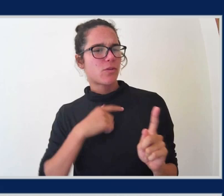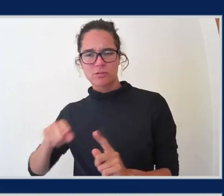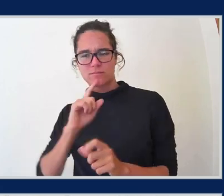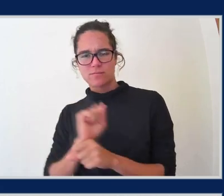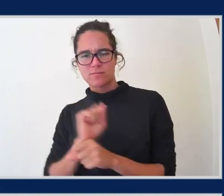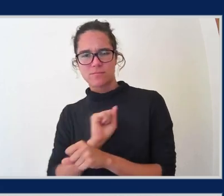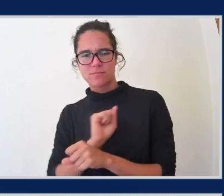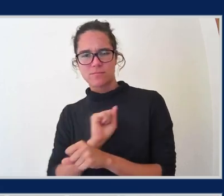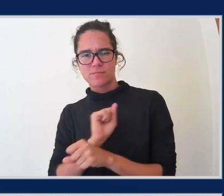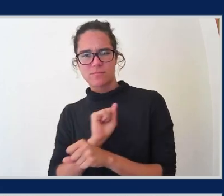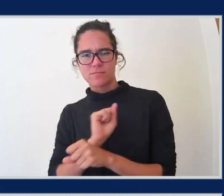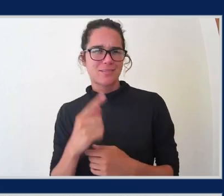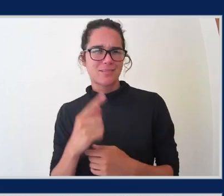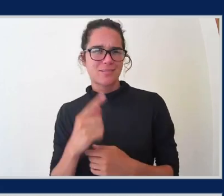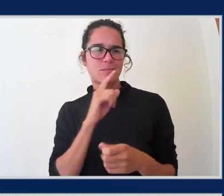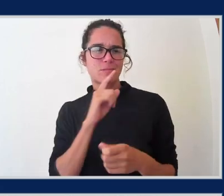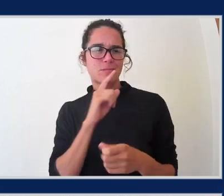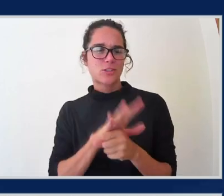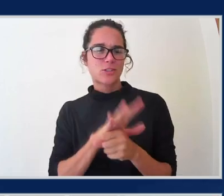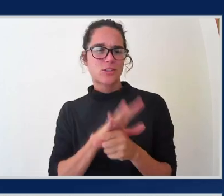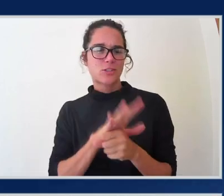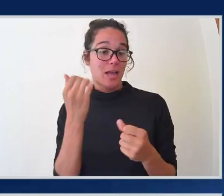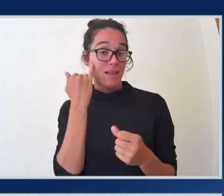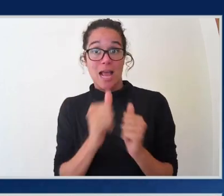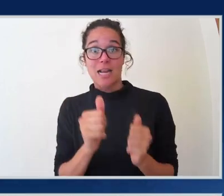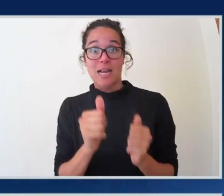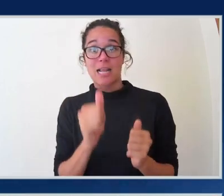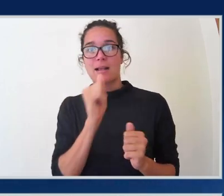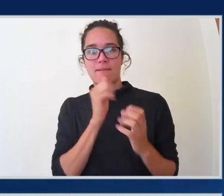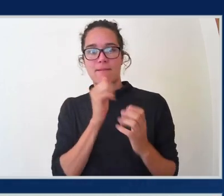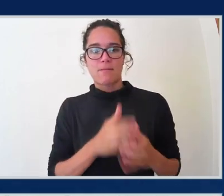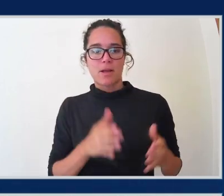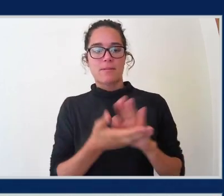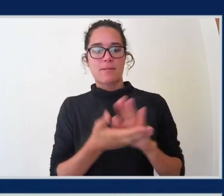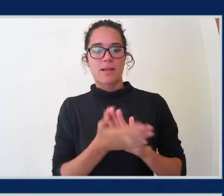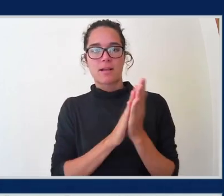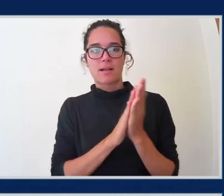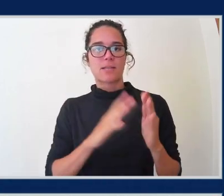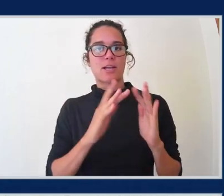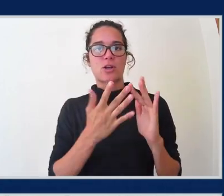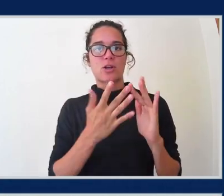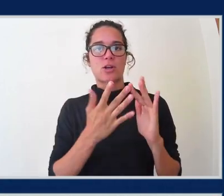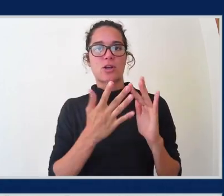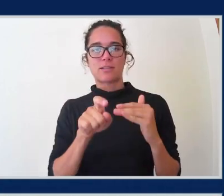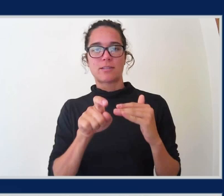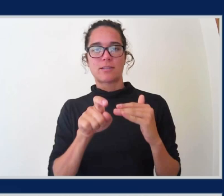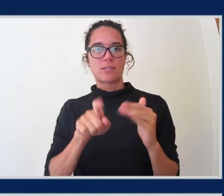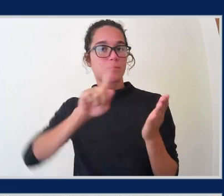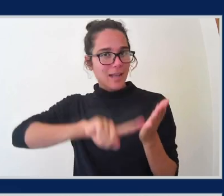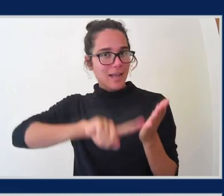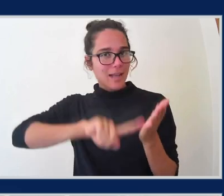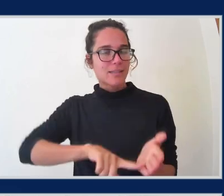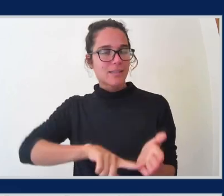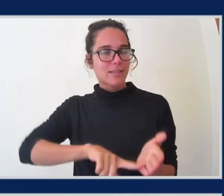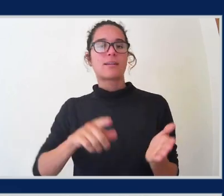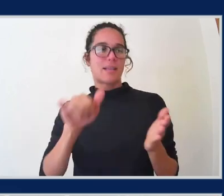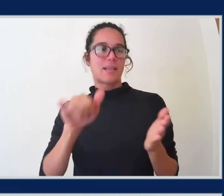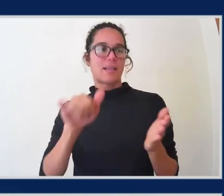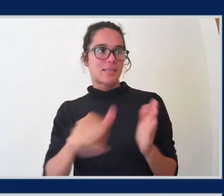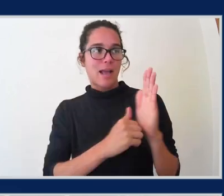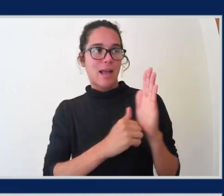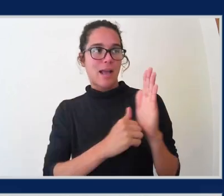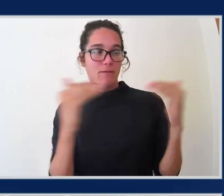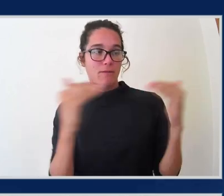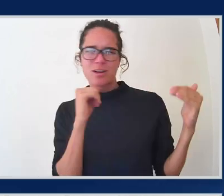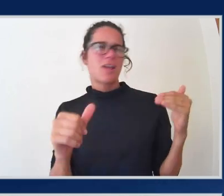any private bucket becomes internet accessible. So they need to detect whether, so that's, that's the account level, not the bucket level. Correct. Okay. So that probably is over,